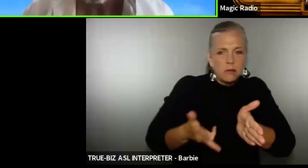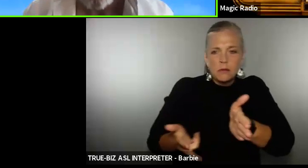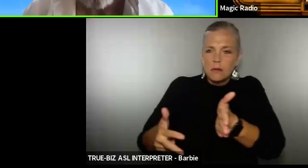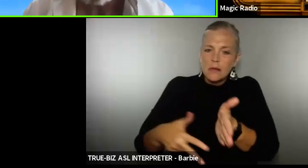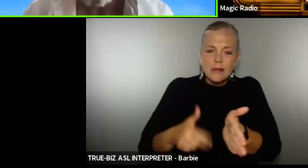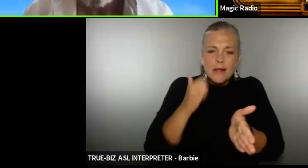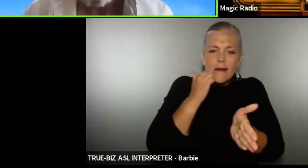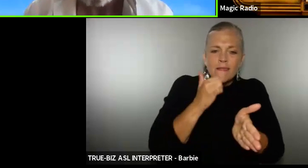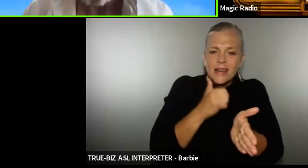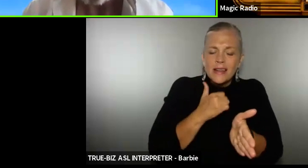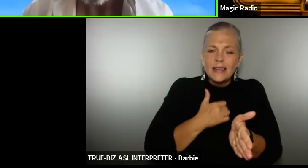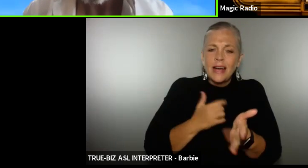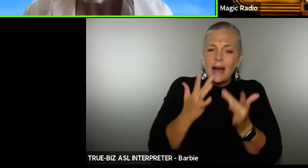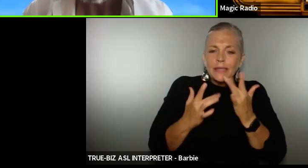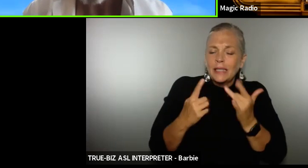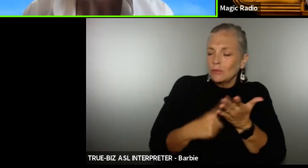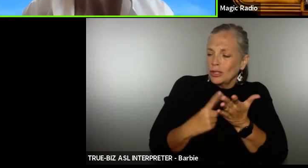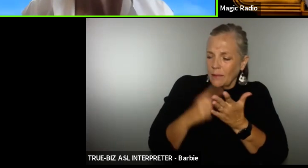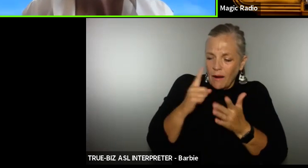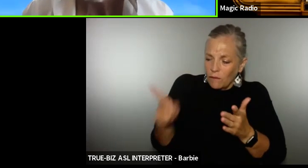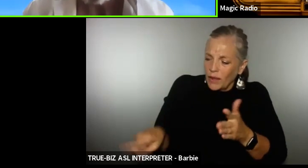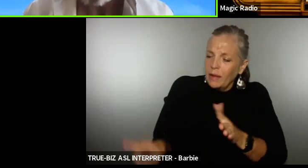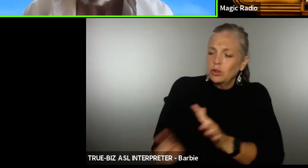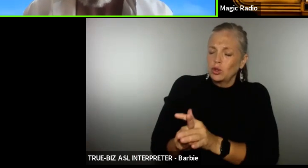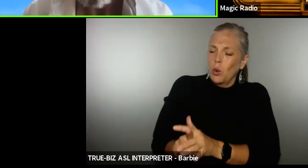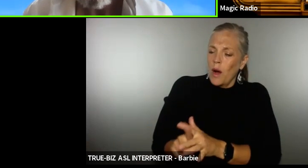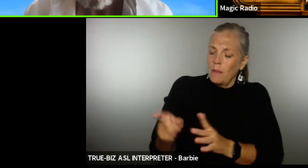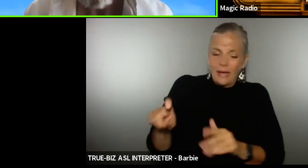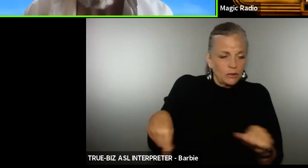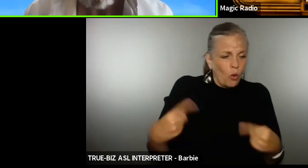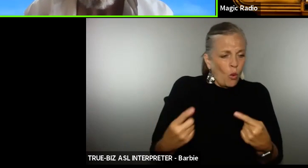time when they'll come they cheer me up